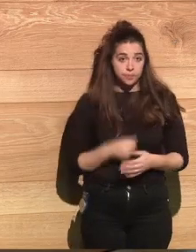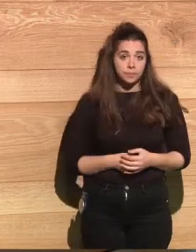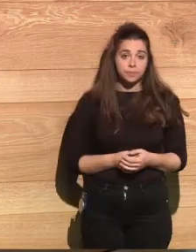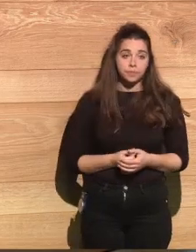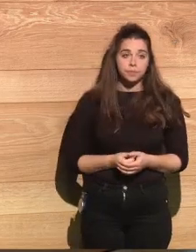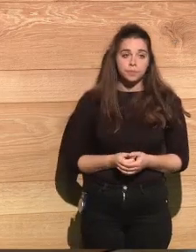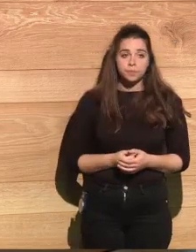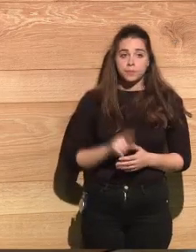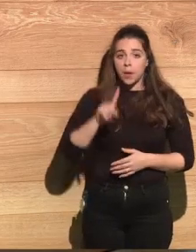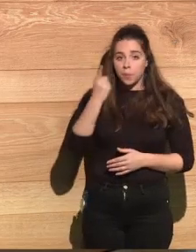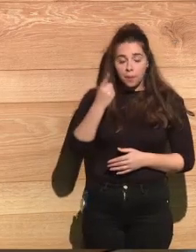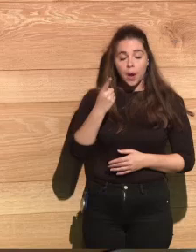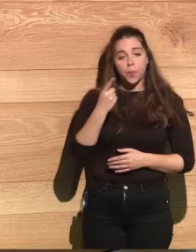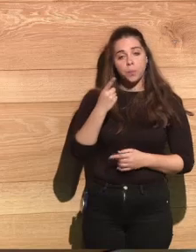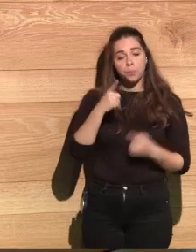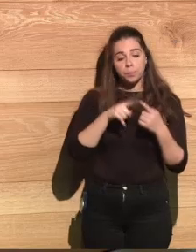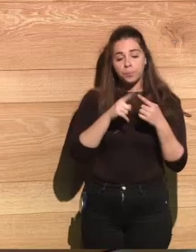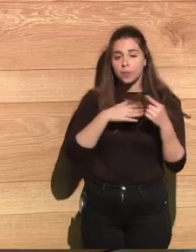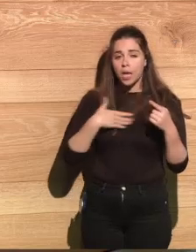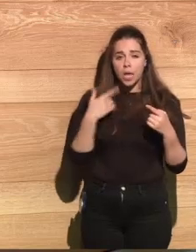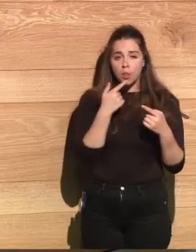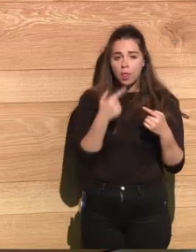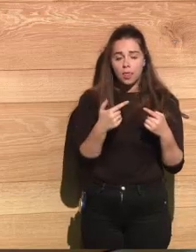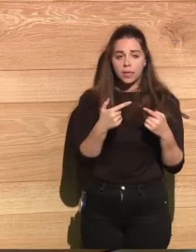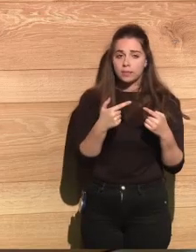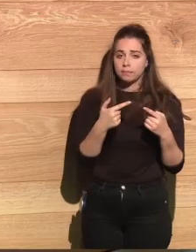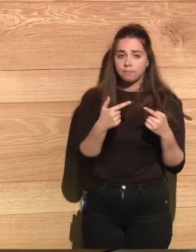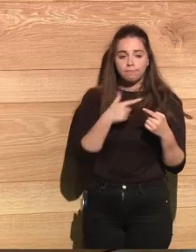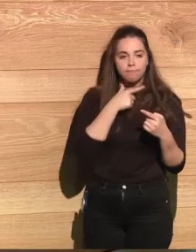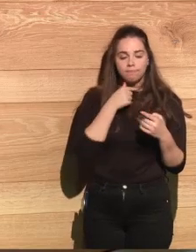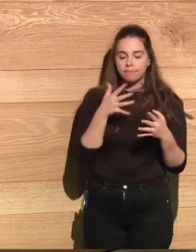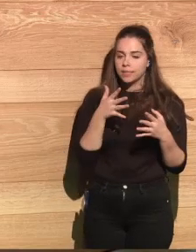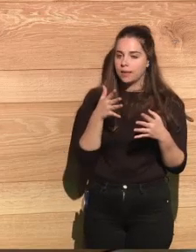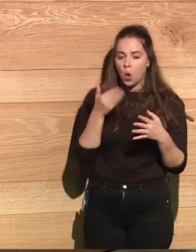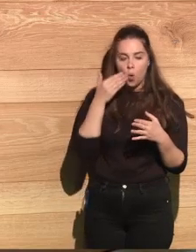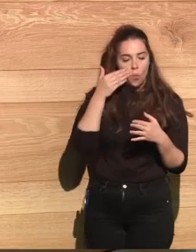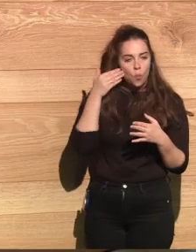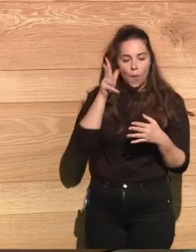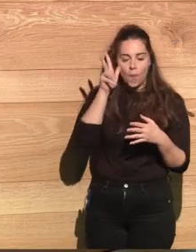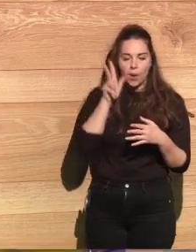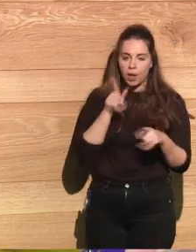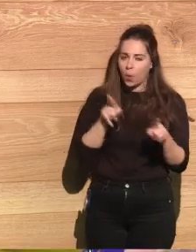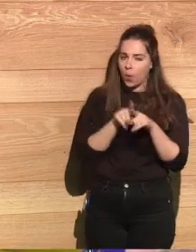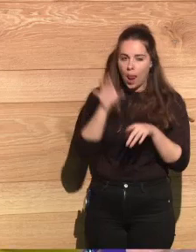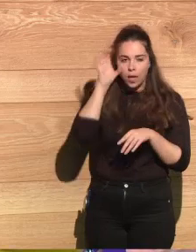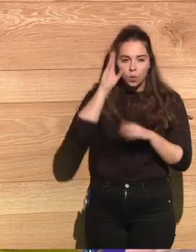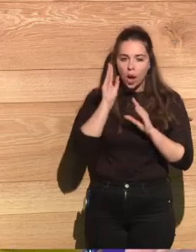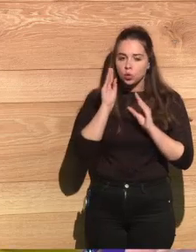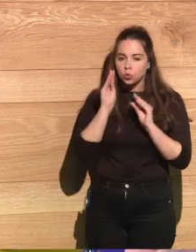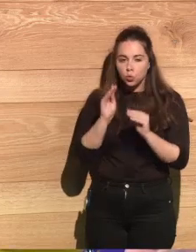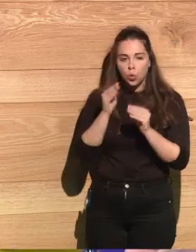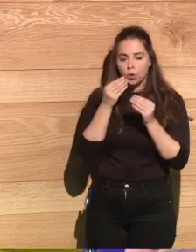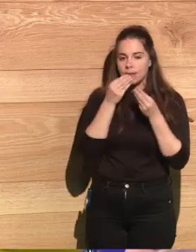First of all, I want to say that it has been a privilege to hear your story. And my question is